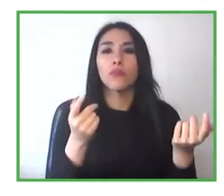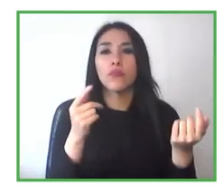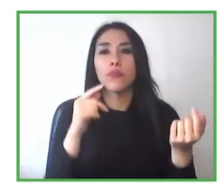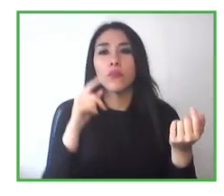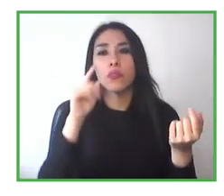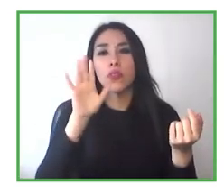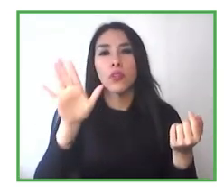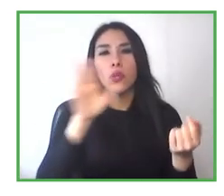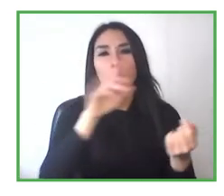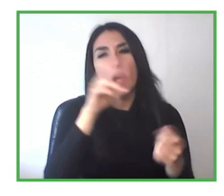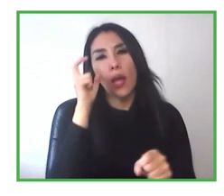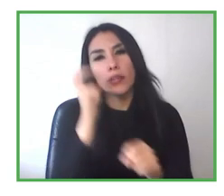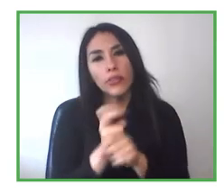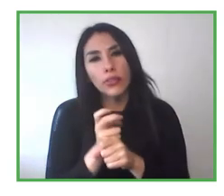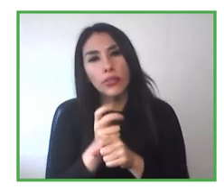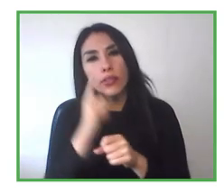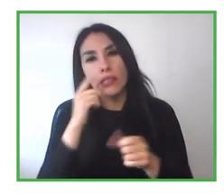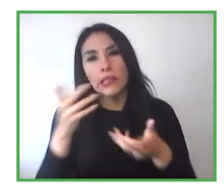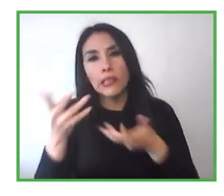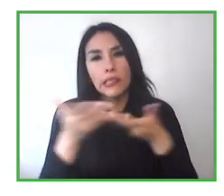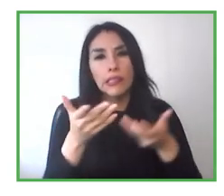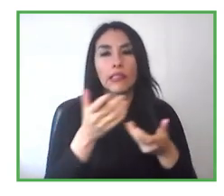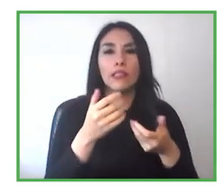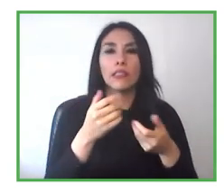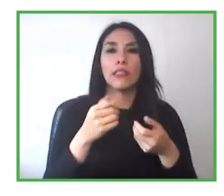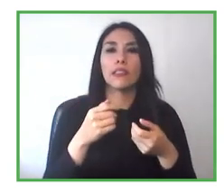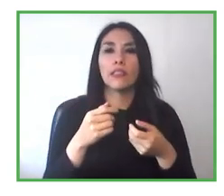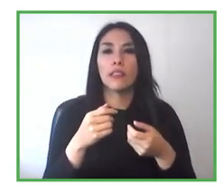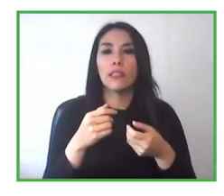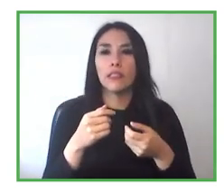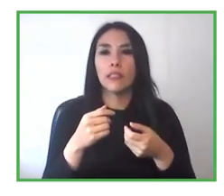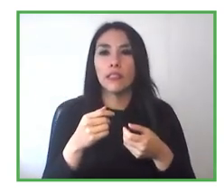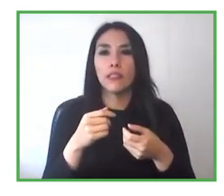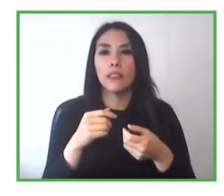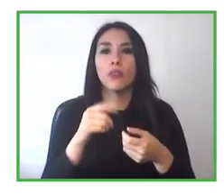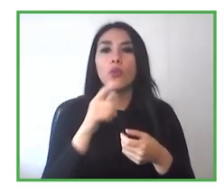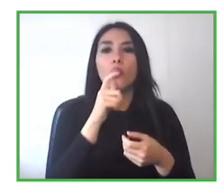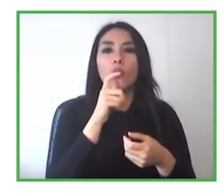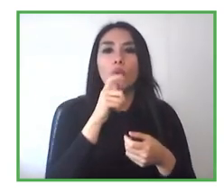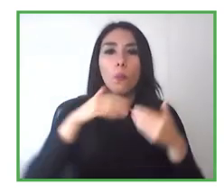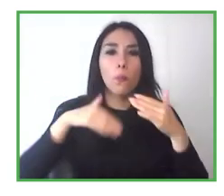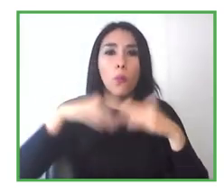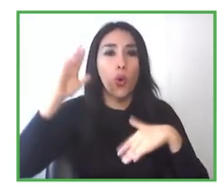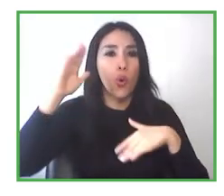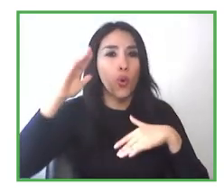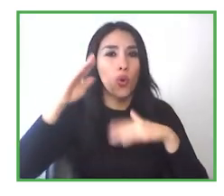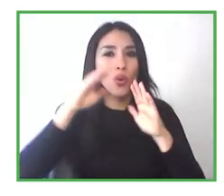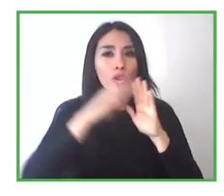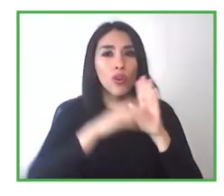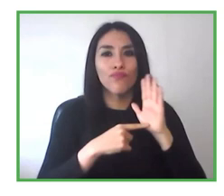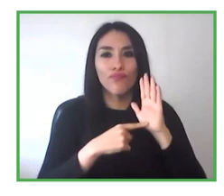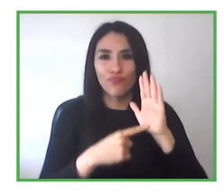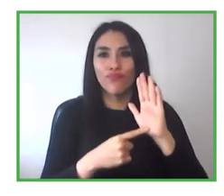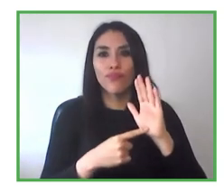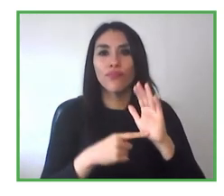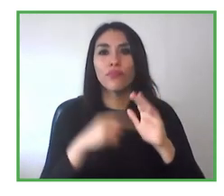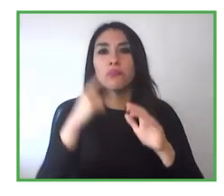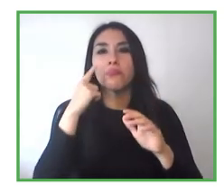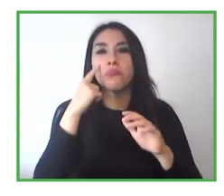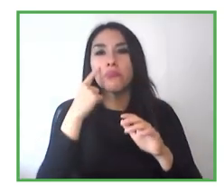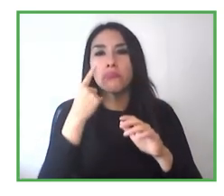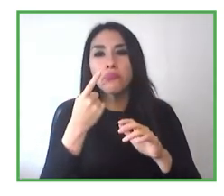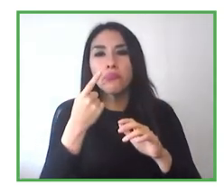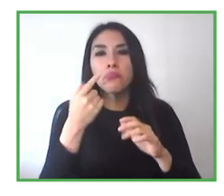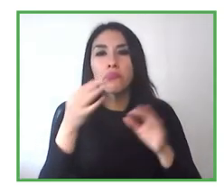maybe more operative or lower qualification and the other is a bit more relational and how instructions